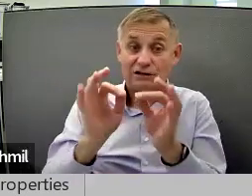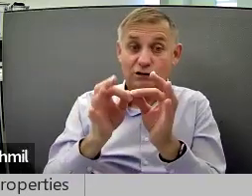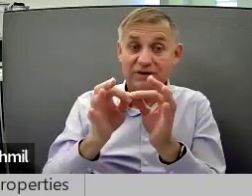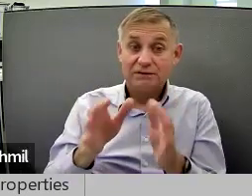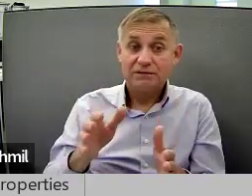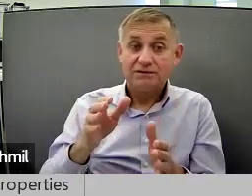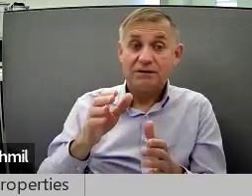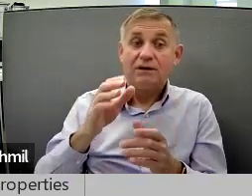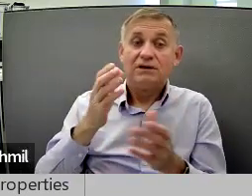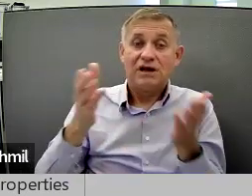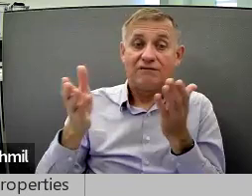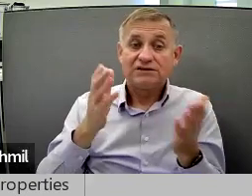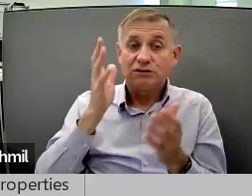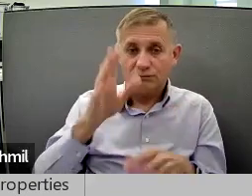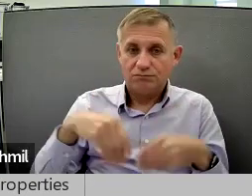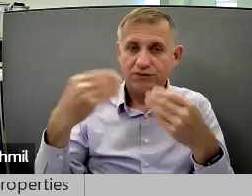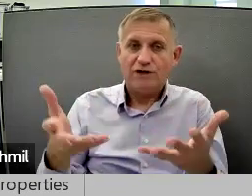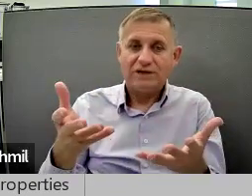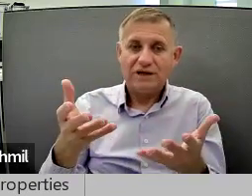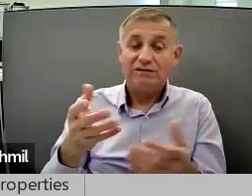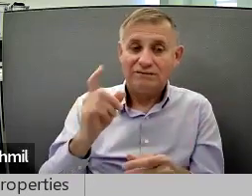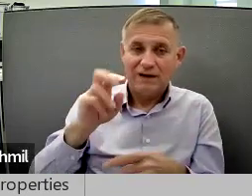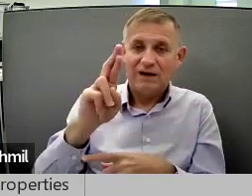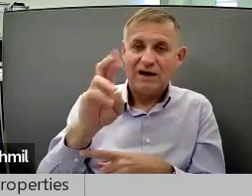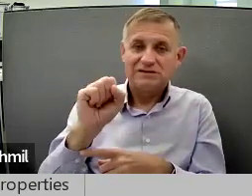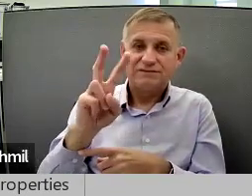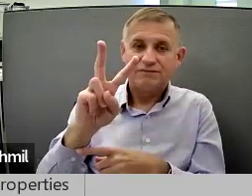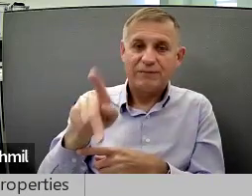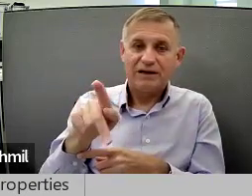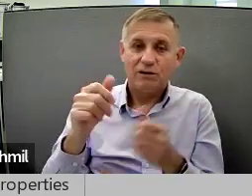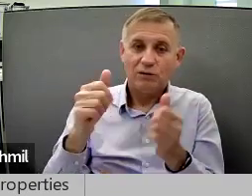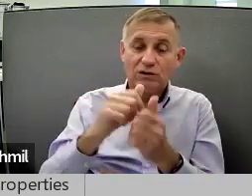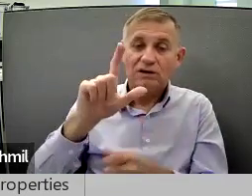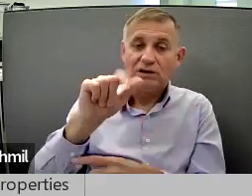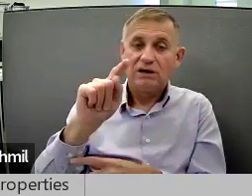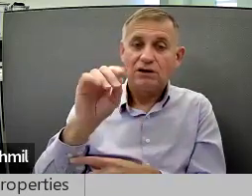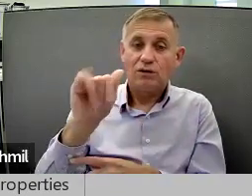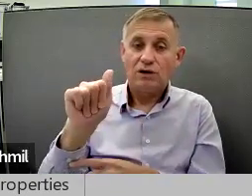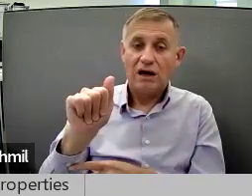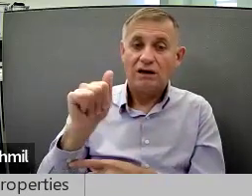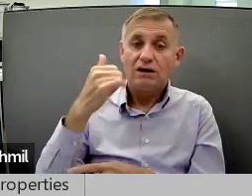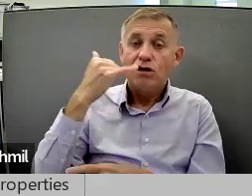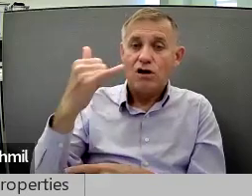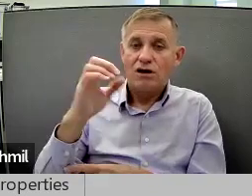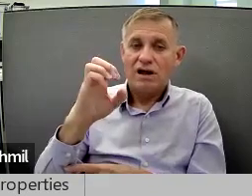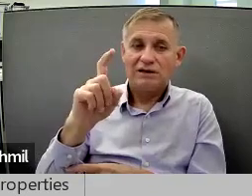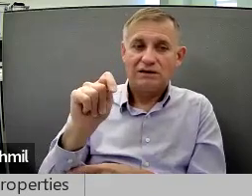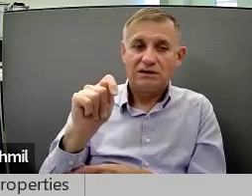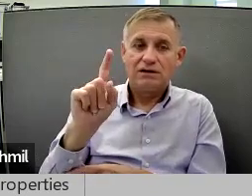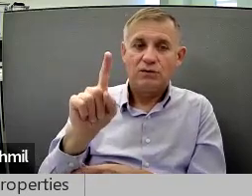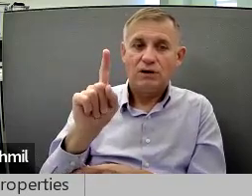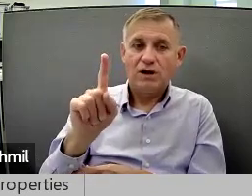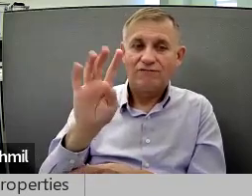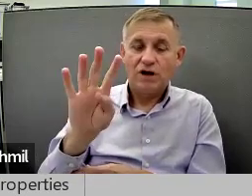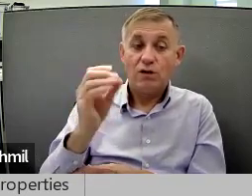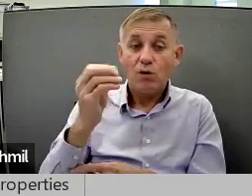ASL interpreter service will be provided, RSVP with LaToya, at extension